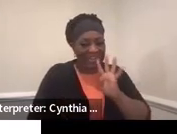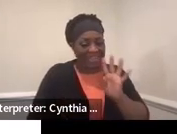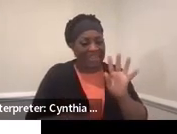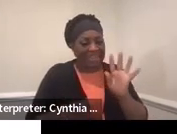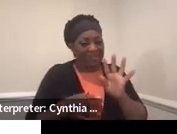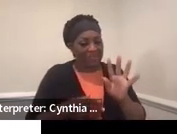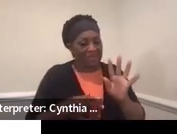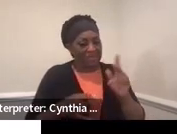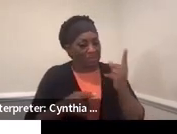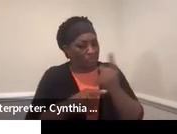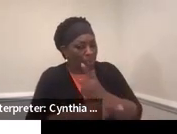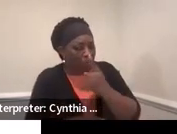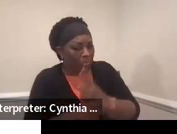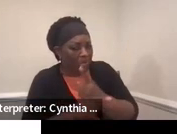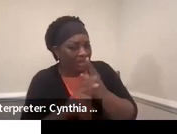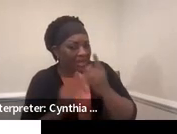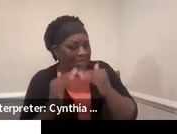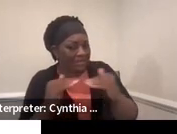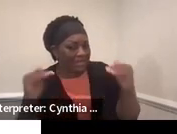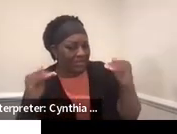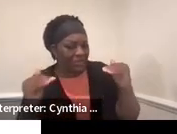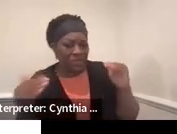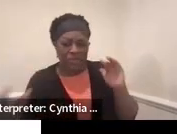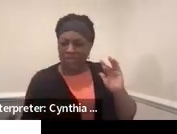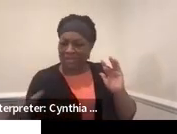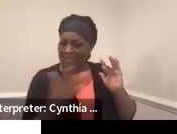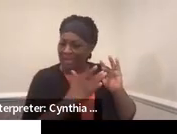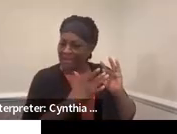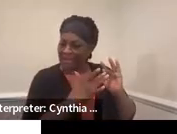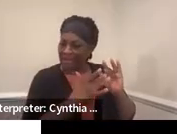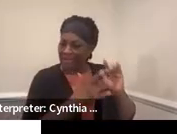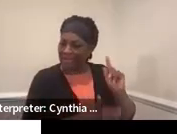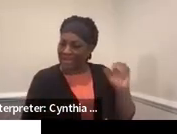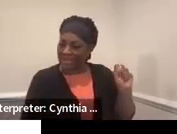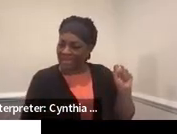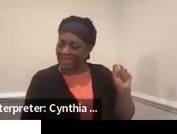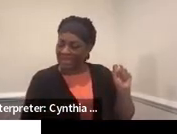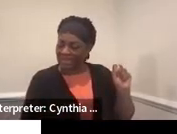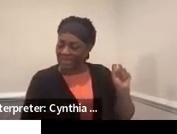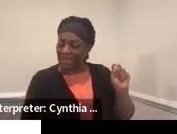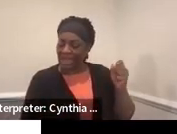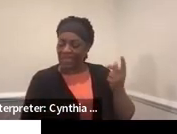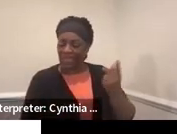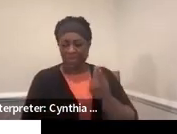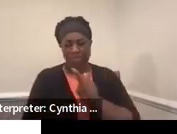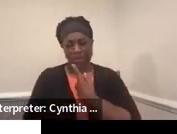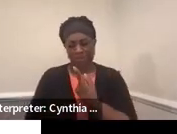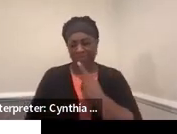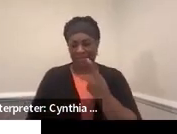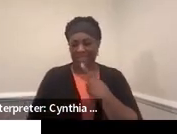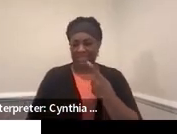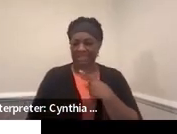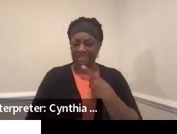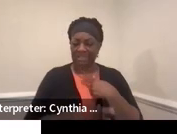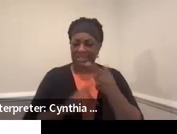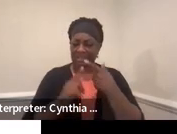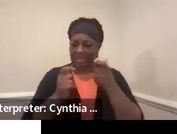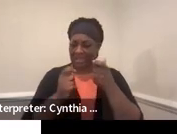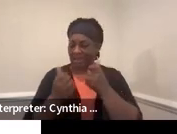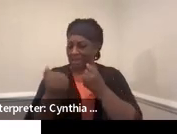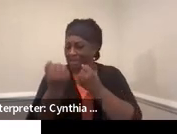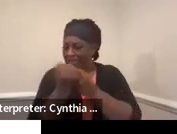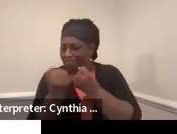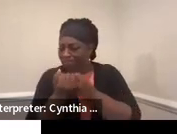sure that it's appropriate and leveled, just reach out to me as well. And we can refine and guide you to